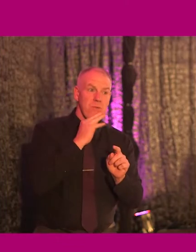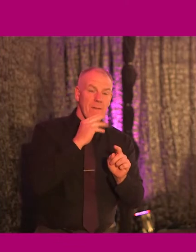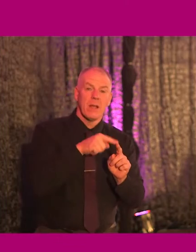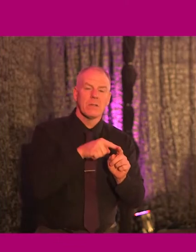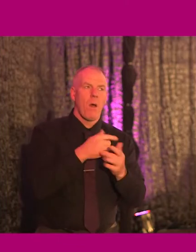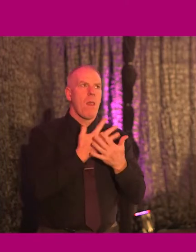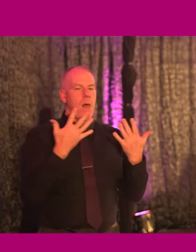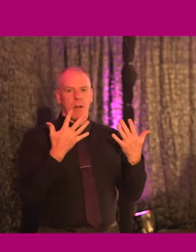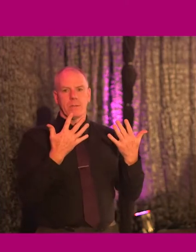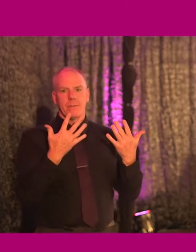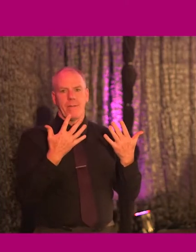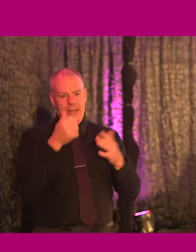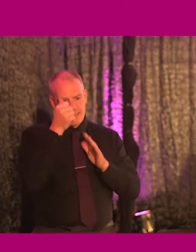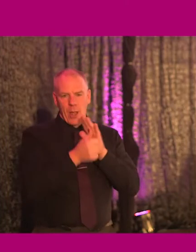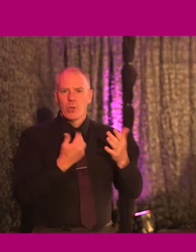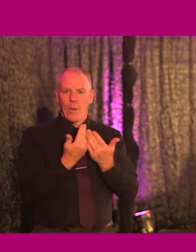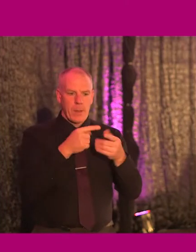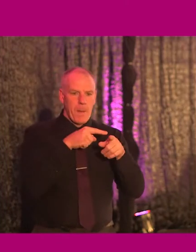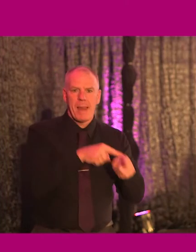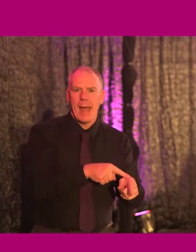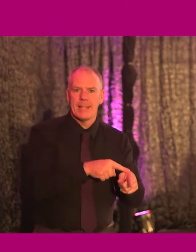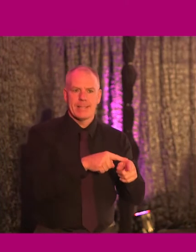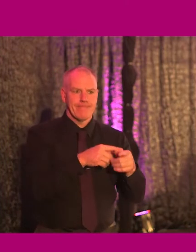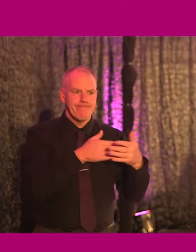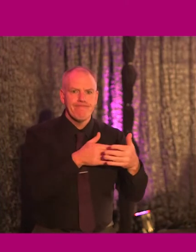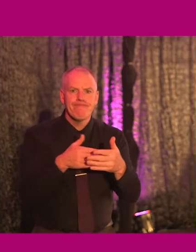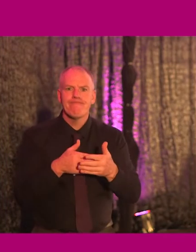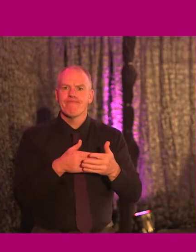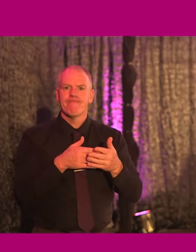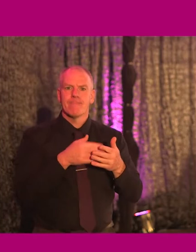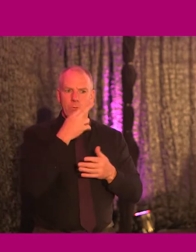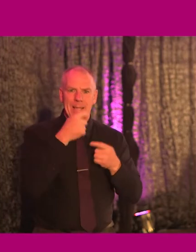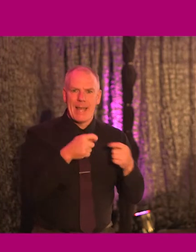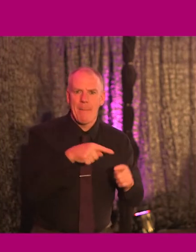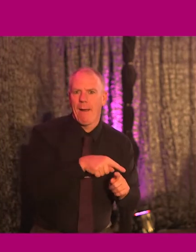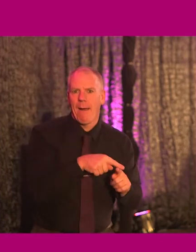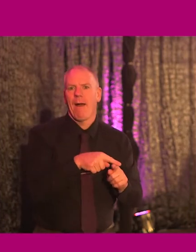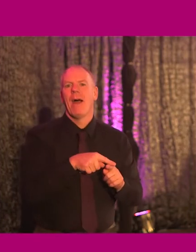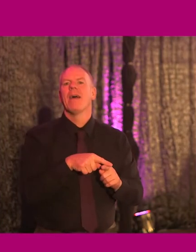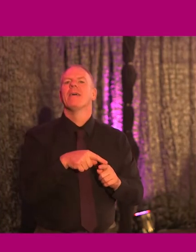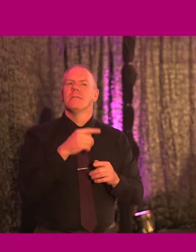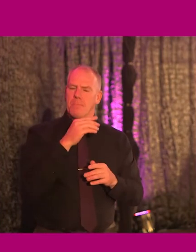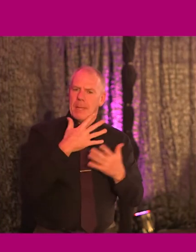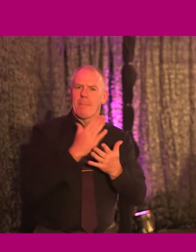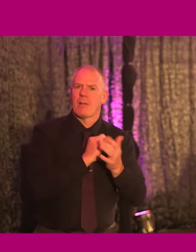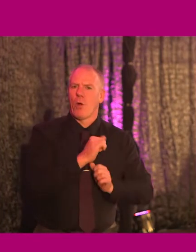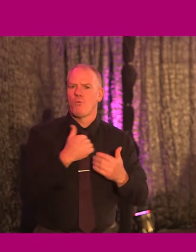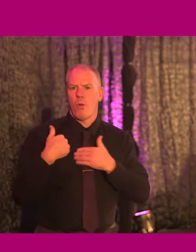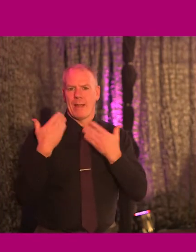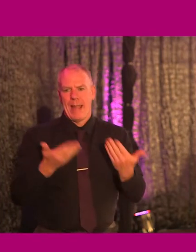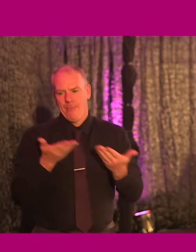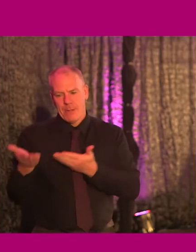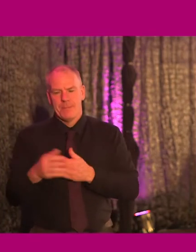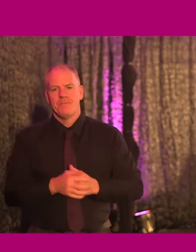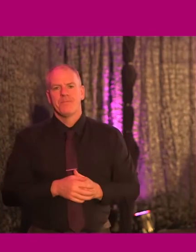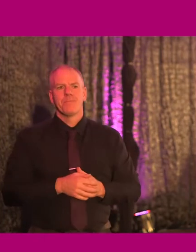navigating compliance and red tape, which has been invaluable for her current role. Outside work, likes to keep busy, and each year, rather